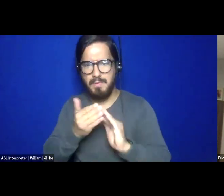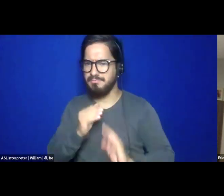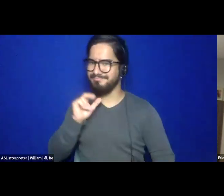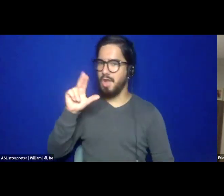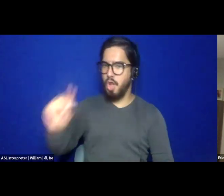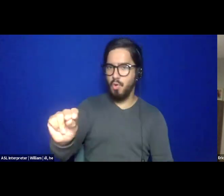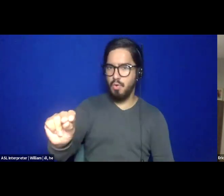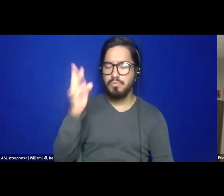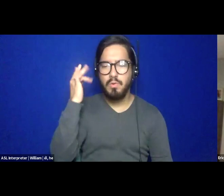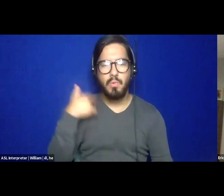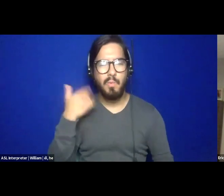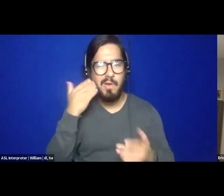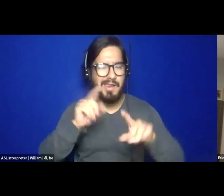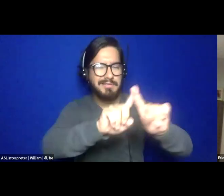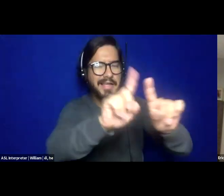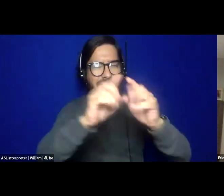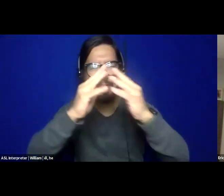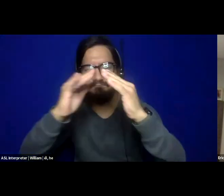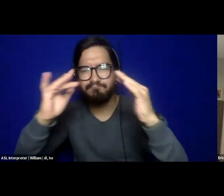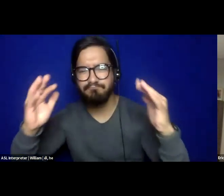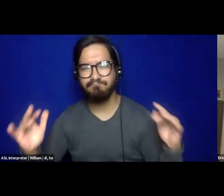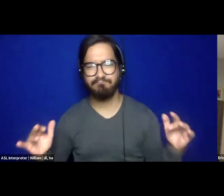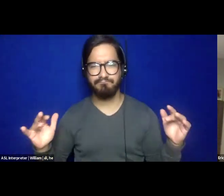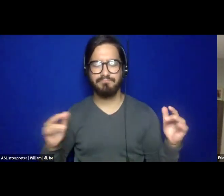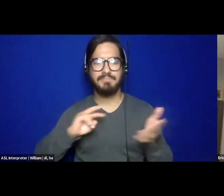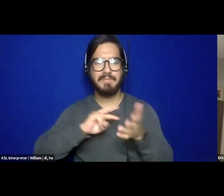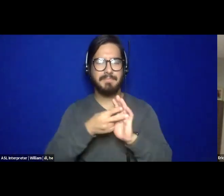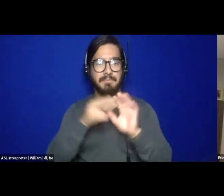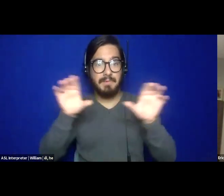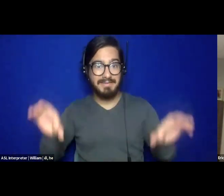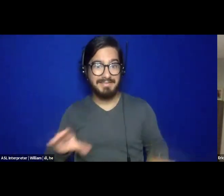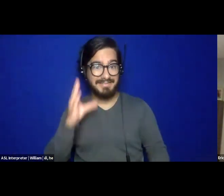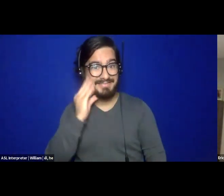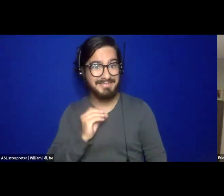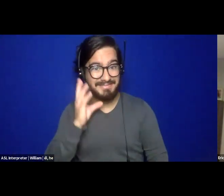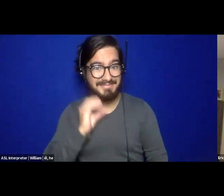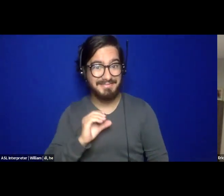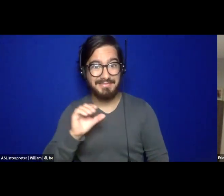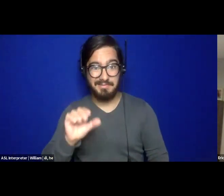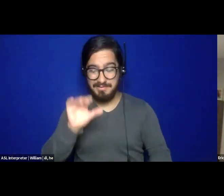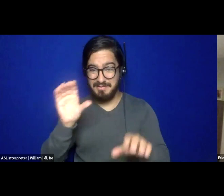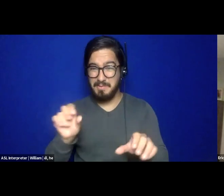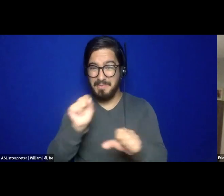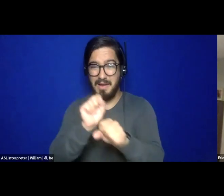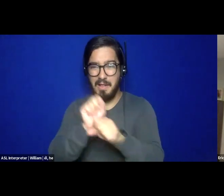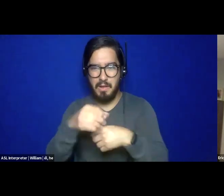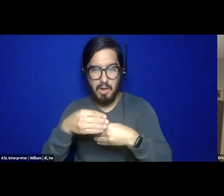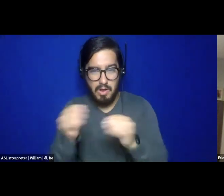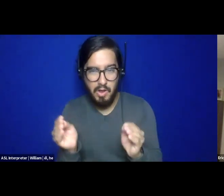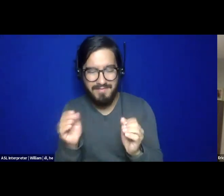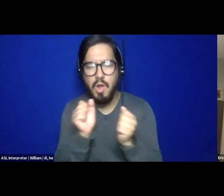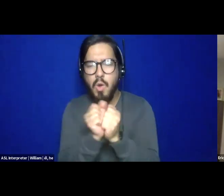And so I know in my experiences as a practitioner, I often worked in, um, institutions and agencies that